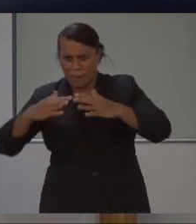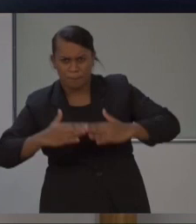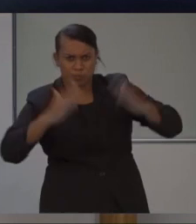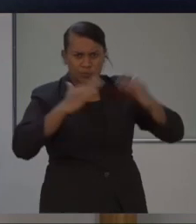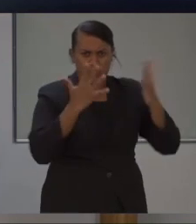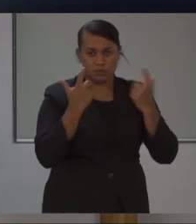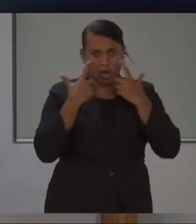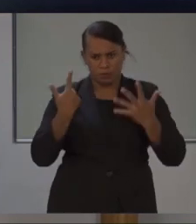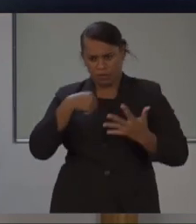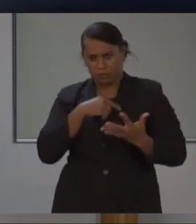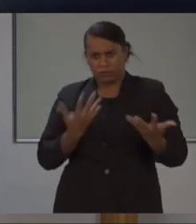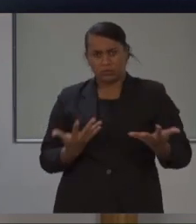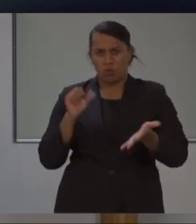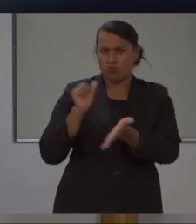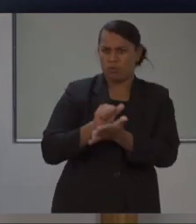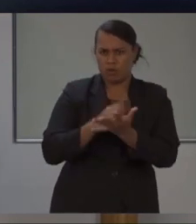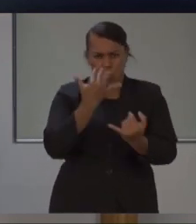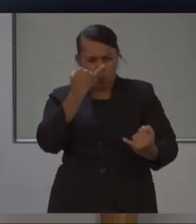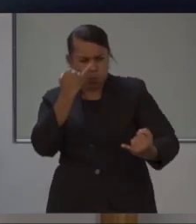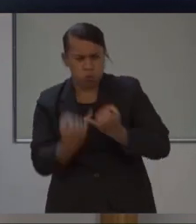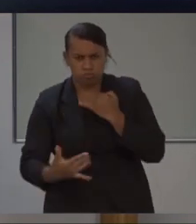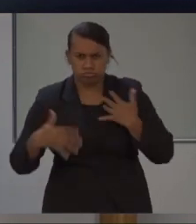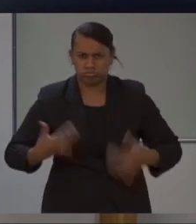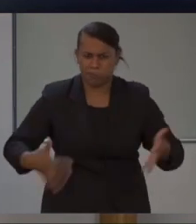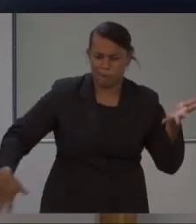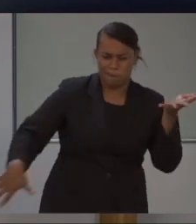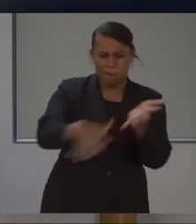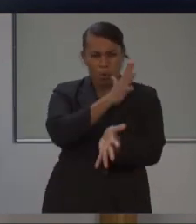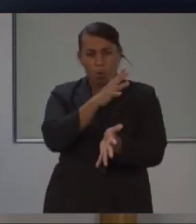hard hit some of these communities and islands are.